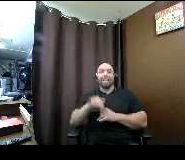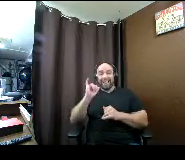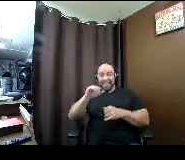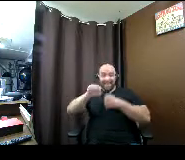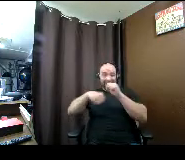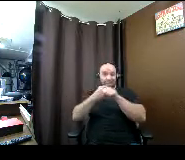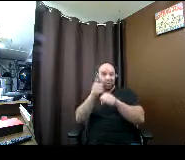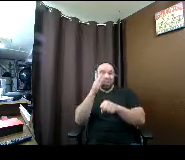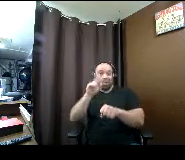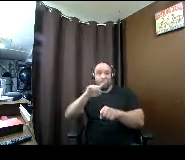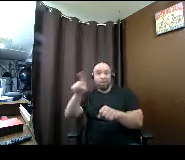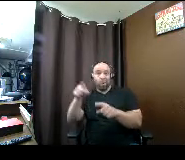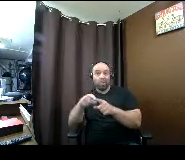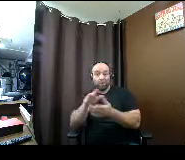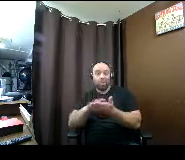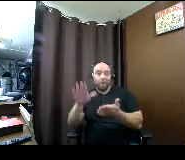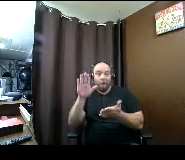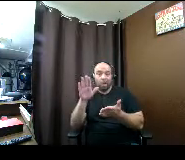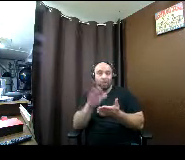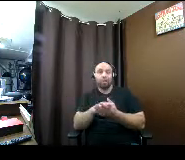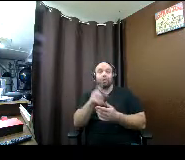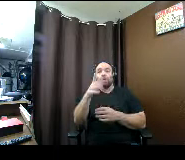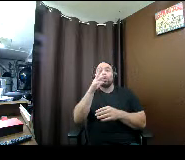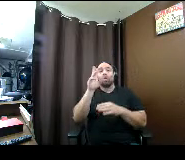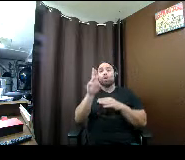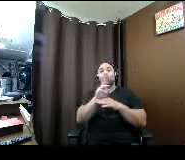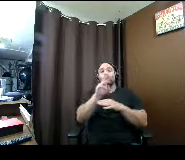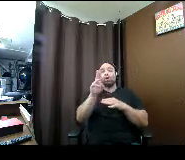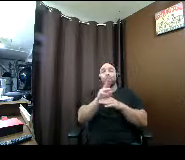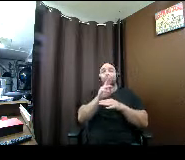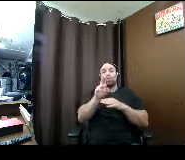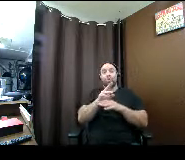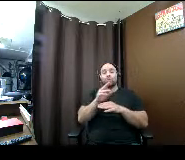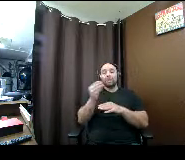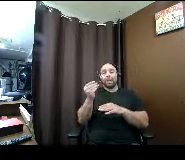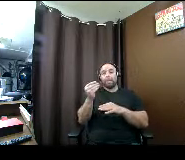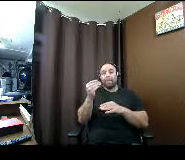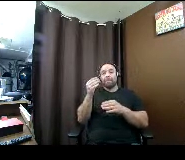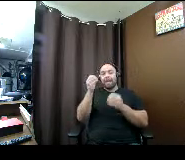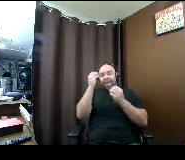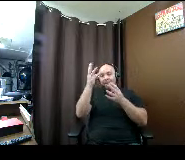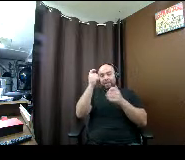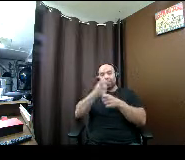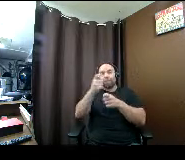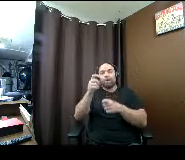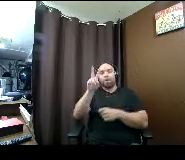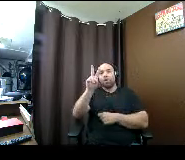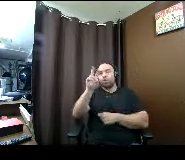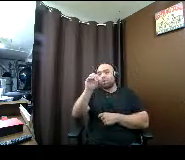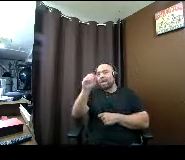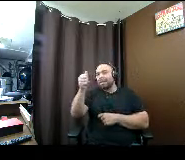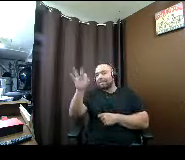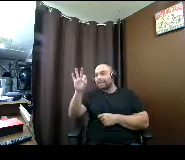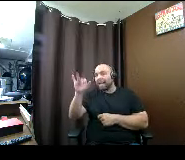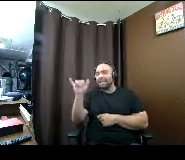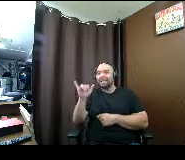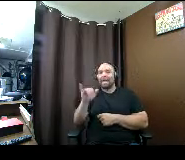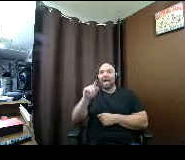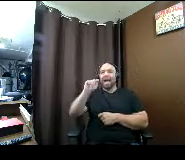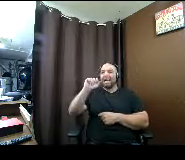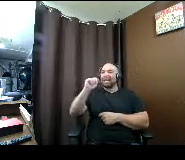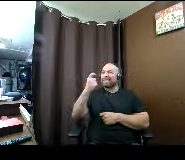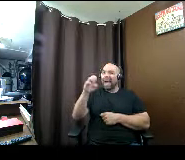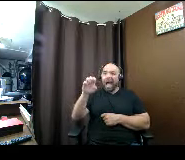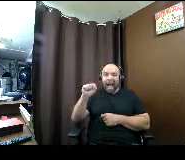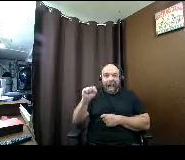you're going to use your income information from 2019 so your taxes as well as information about